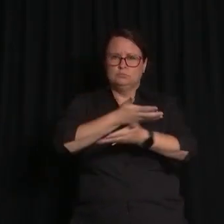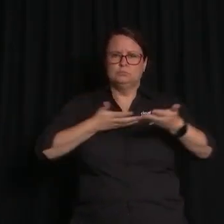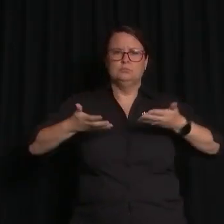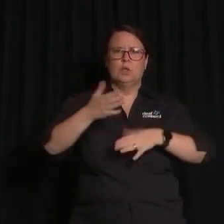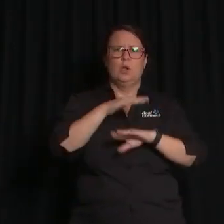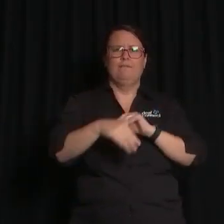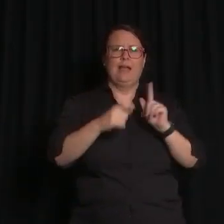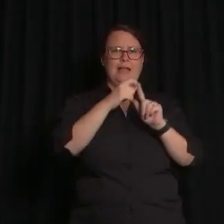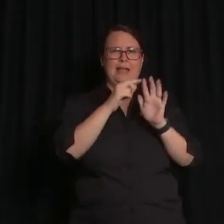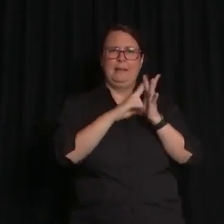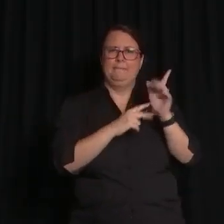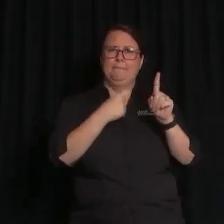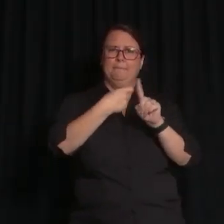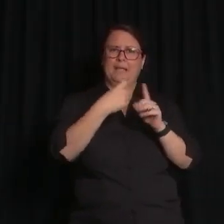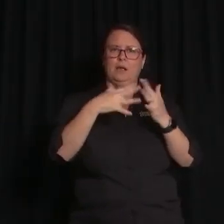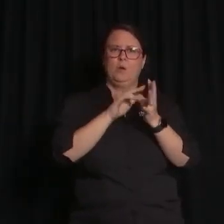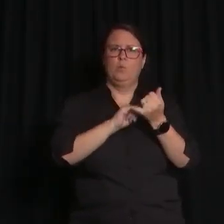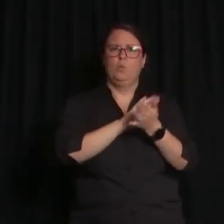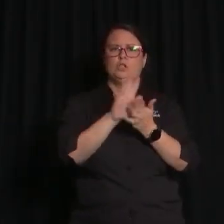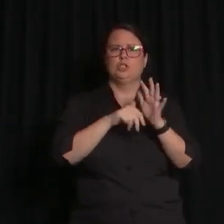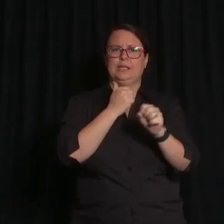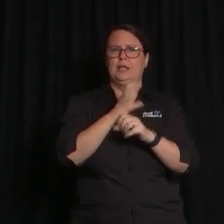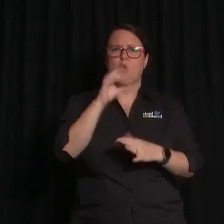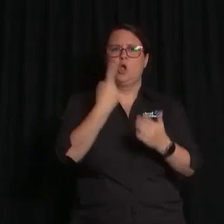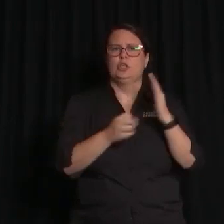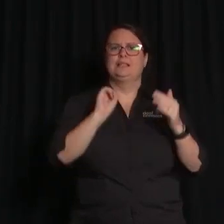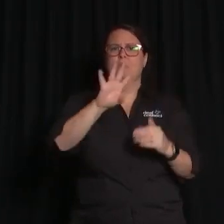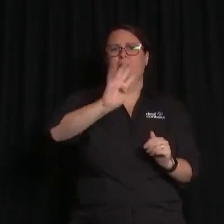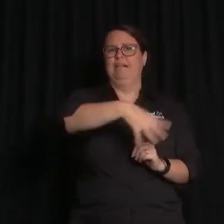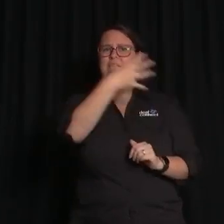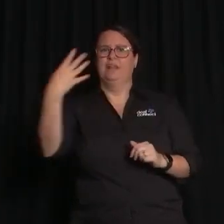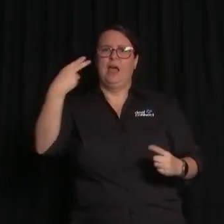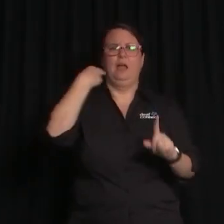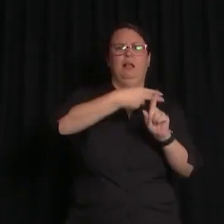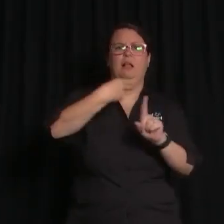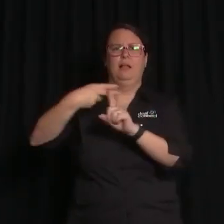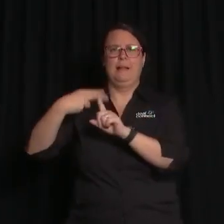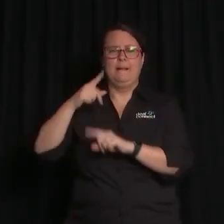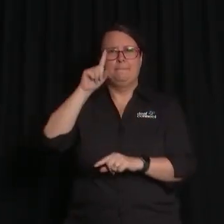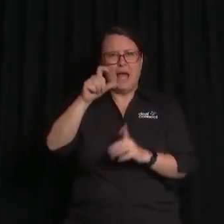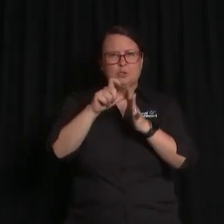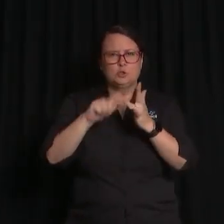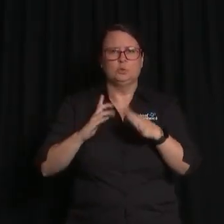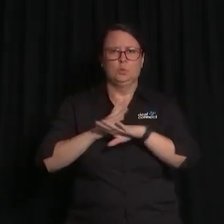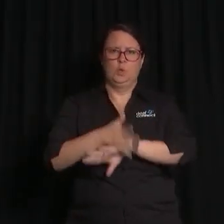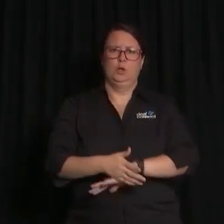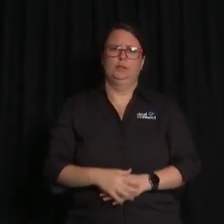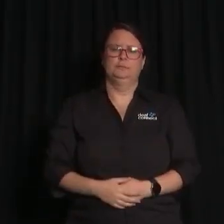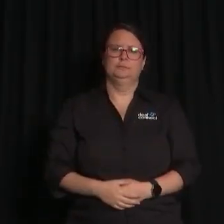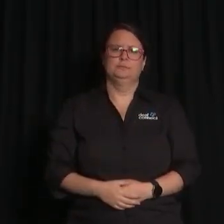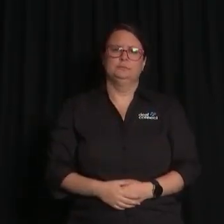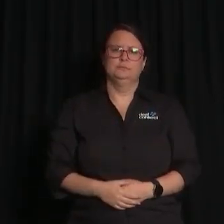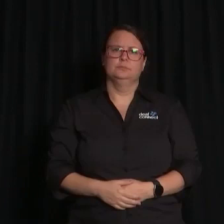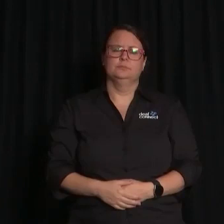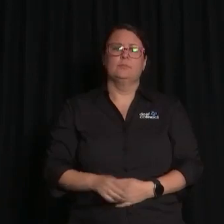pinkwashing. Today we come together to focus our legacy for the future and what we must do in order to move